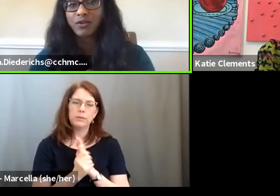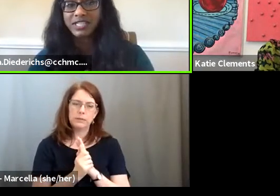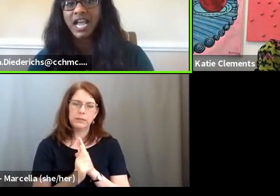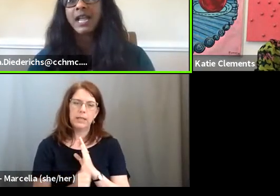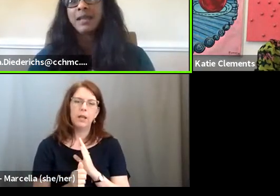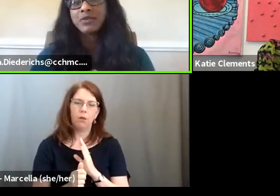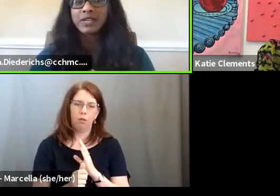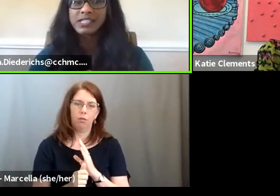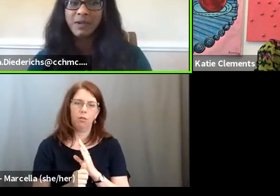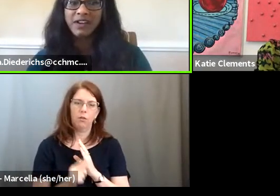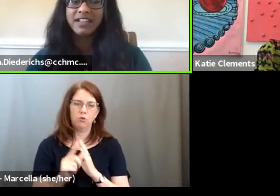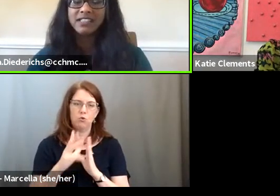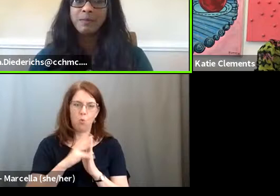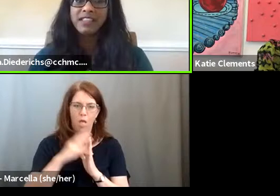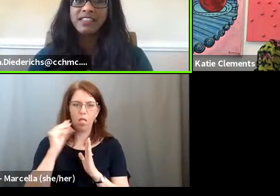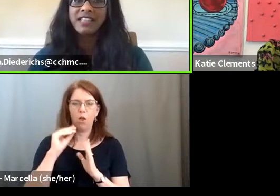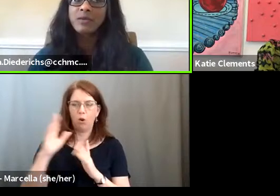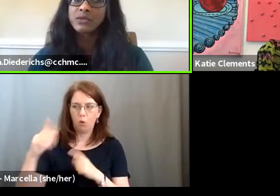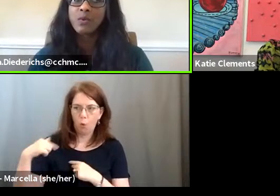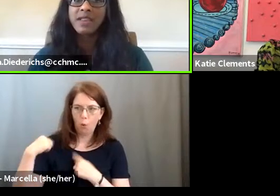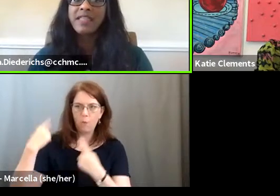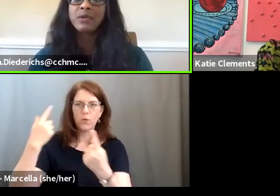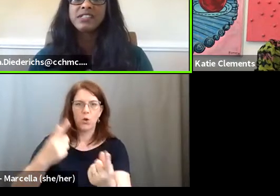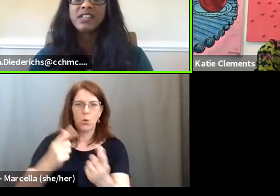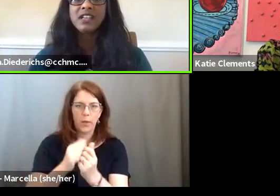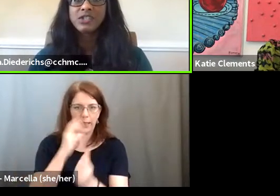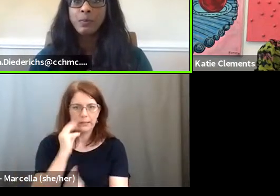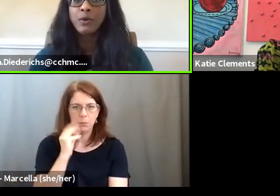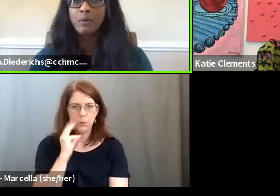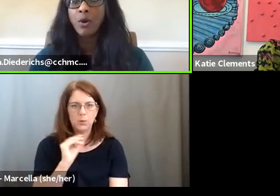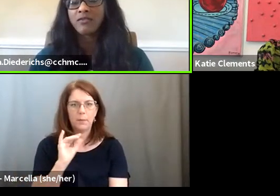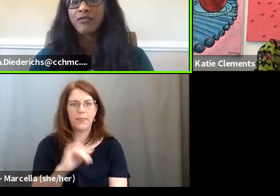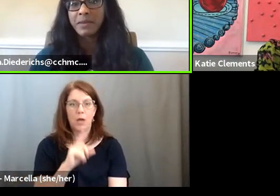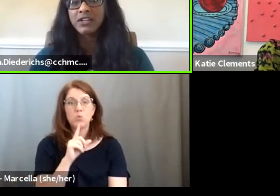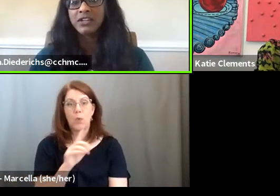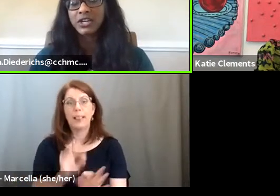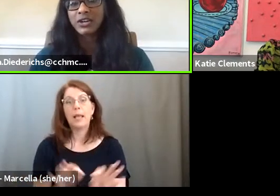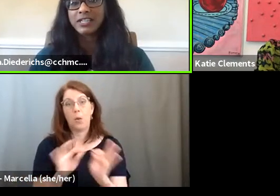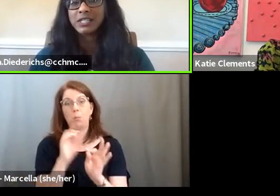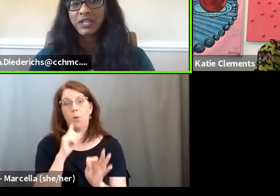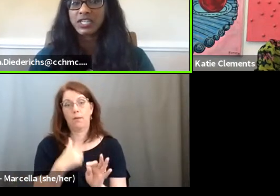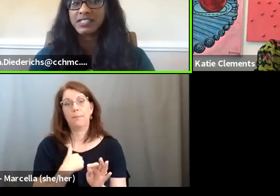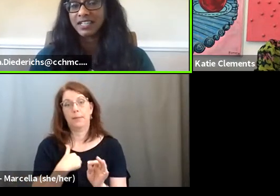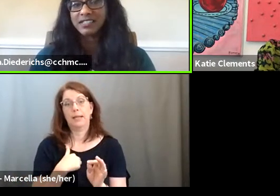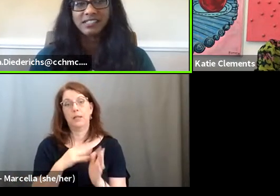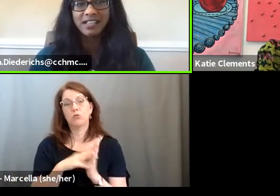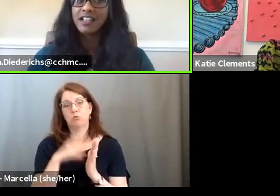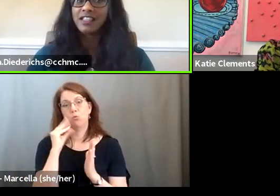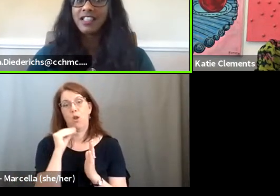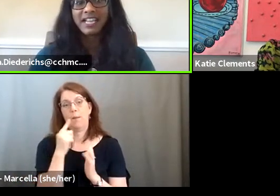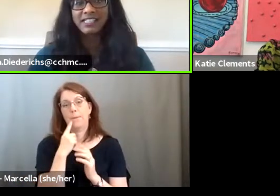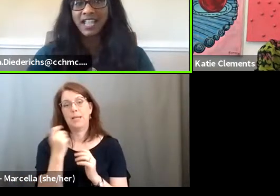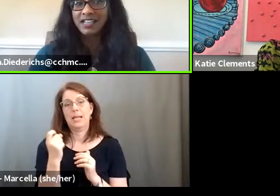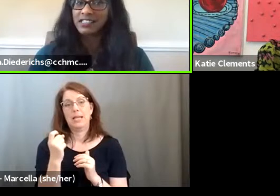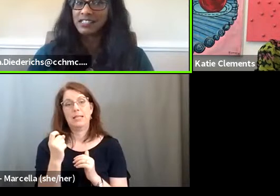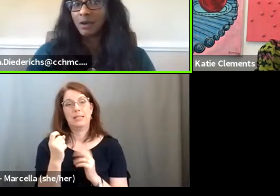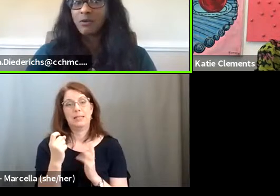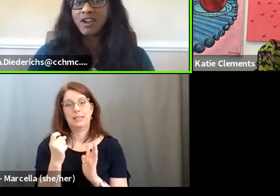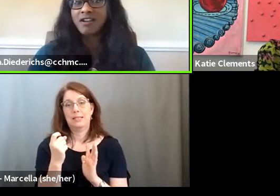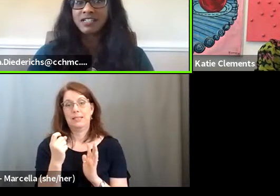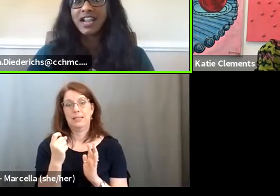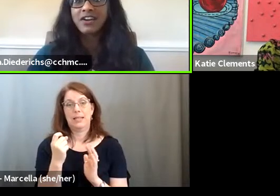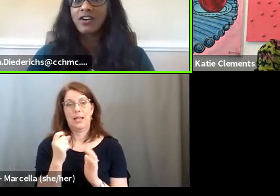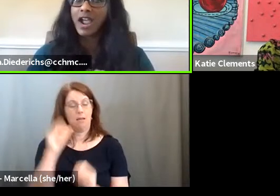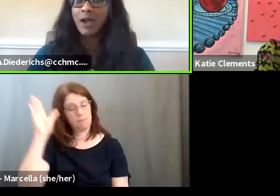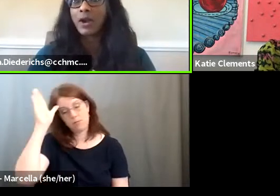you learn over time through experience, but I think that was one that was super important for me to learn, especially since, like I said, as a